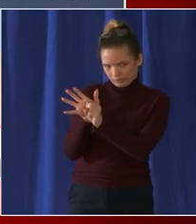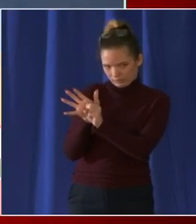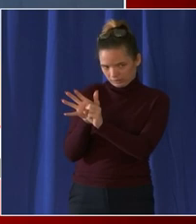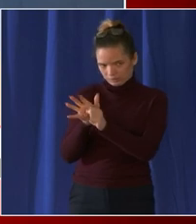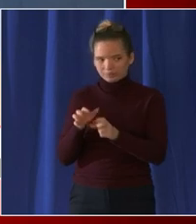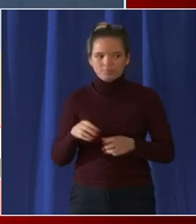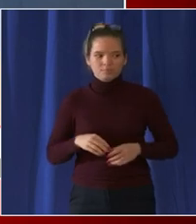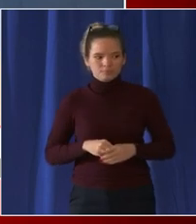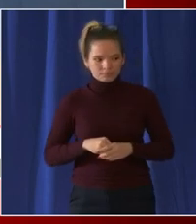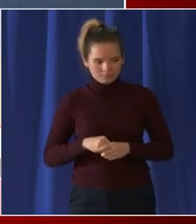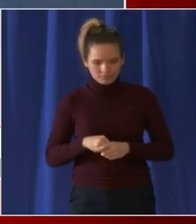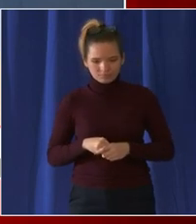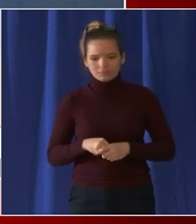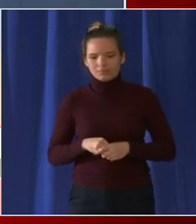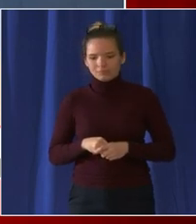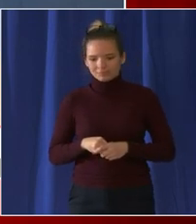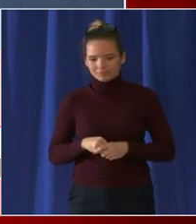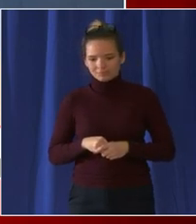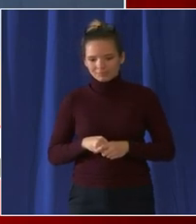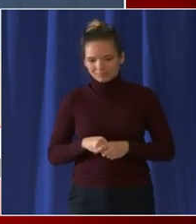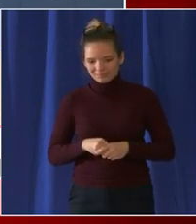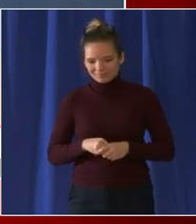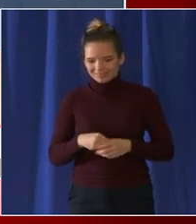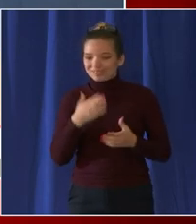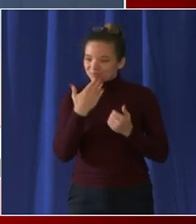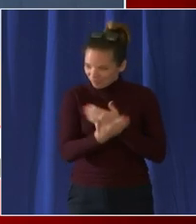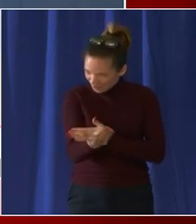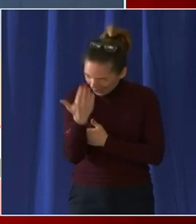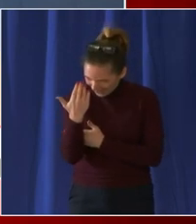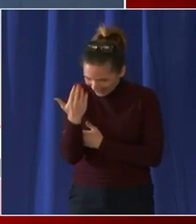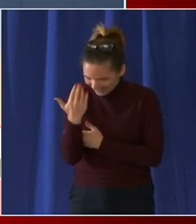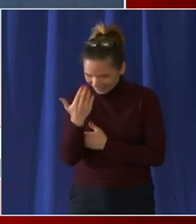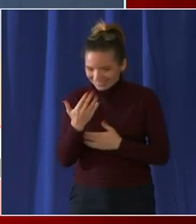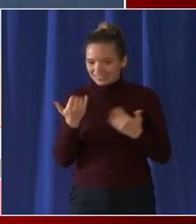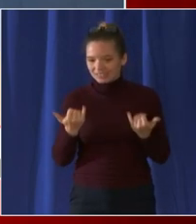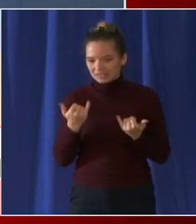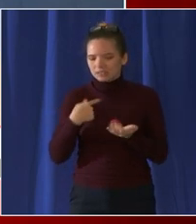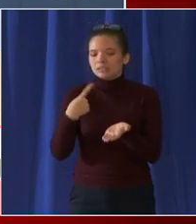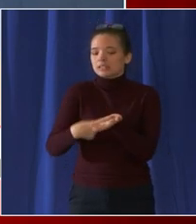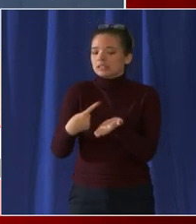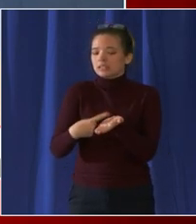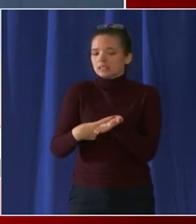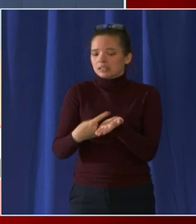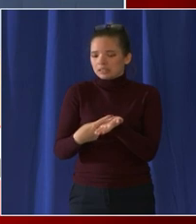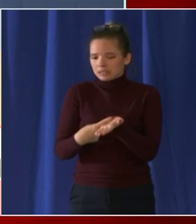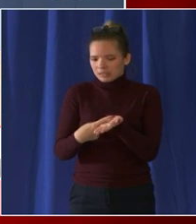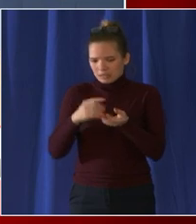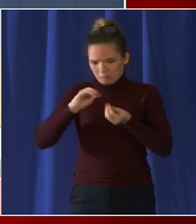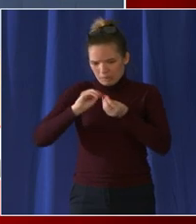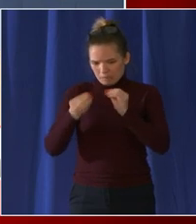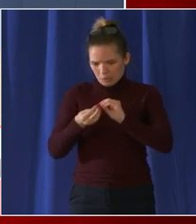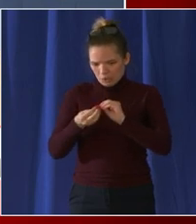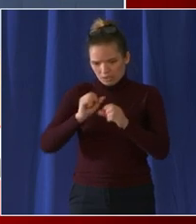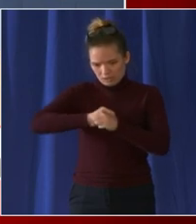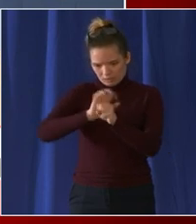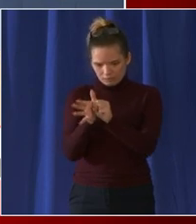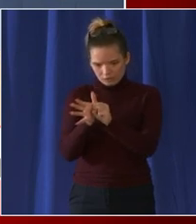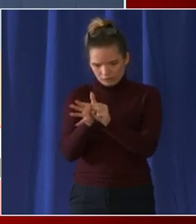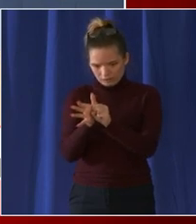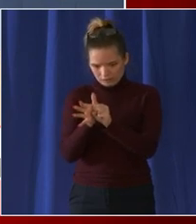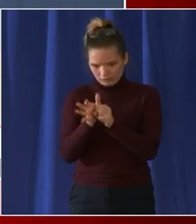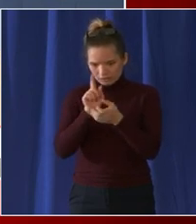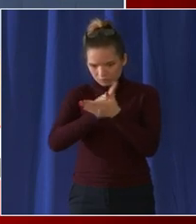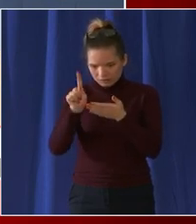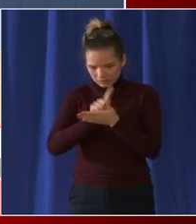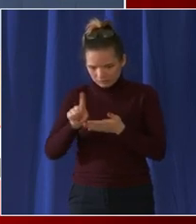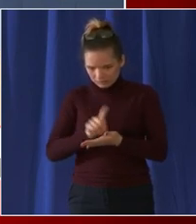thank you madam mayor good morning so today we'll go over the COVID-19 metrics of note our weekly case rate